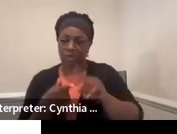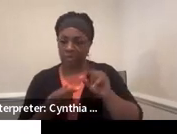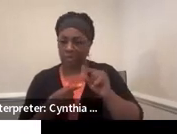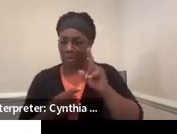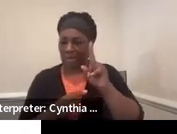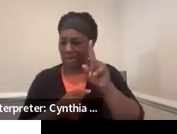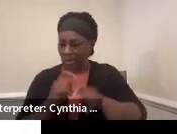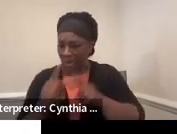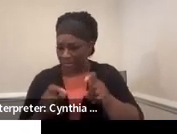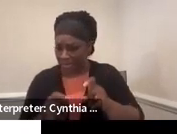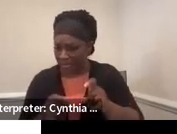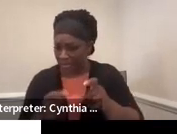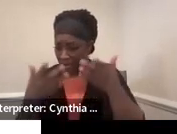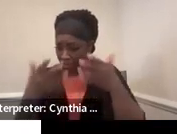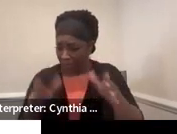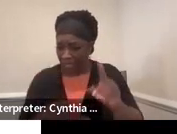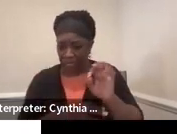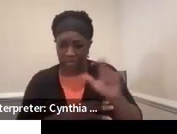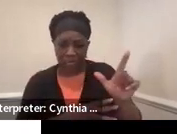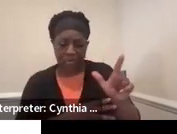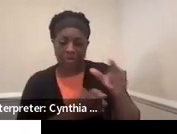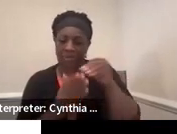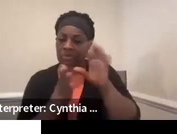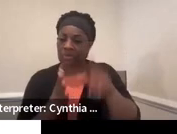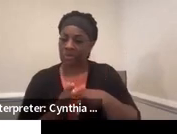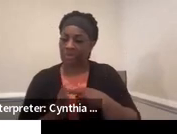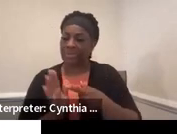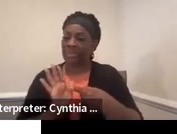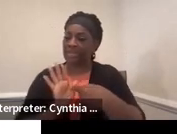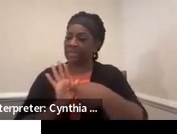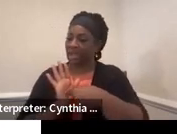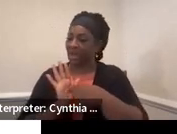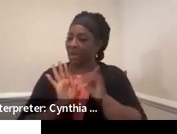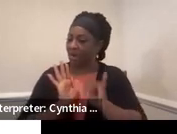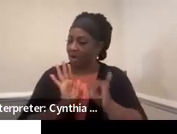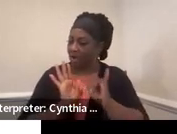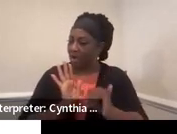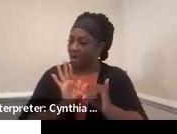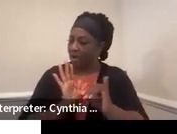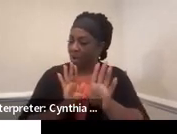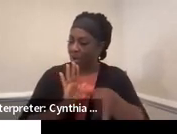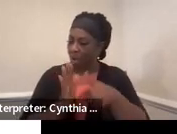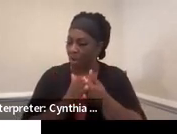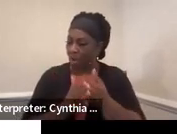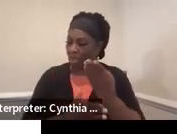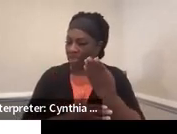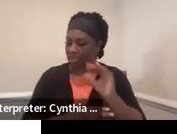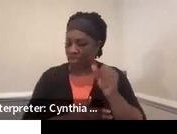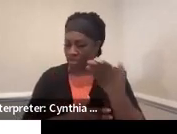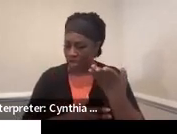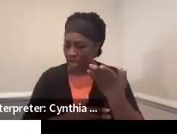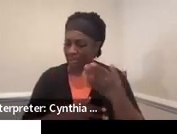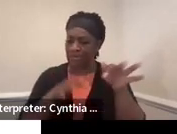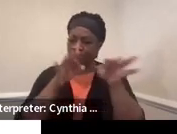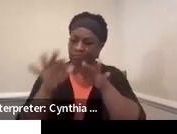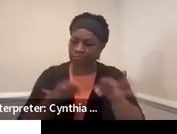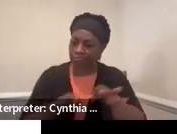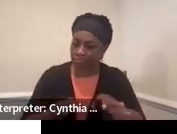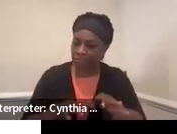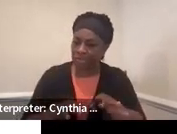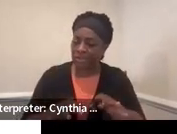once you complete that tool, the student will be able to see all the jobs, the job description